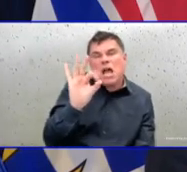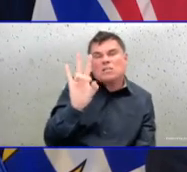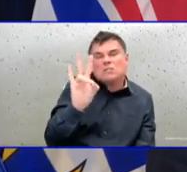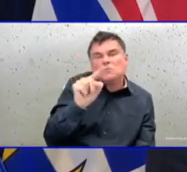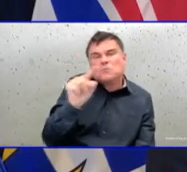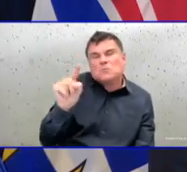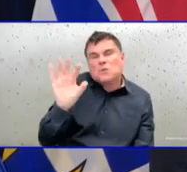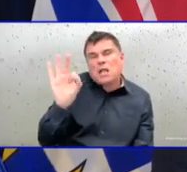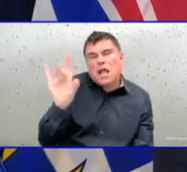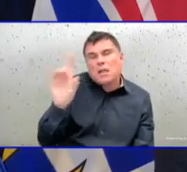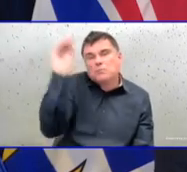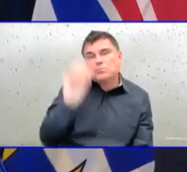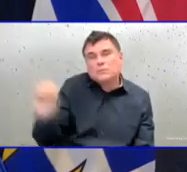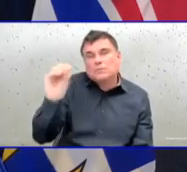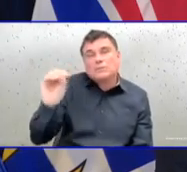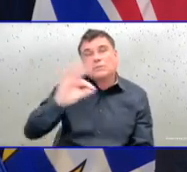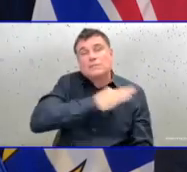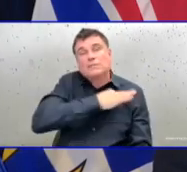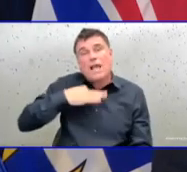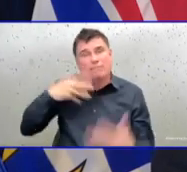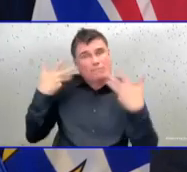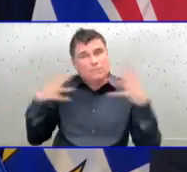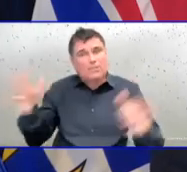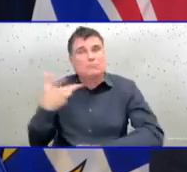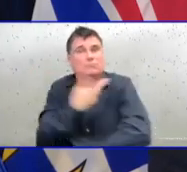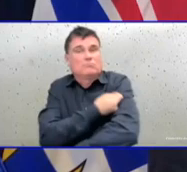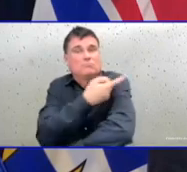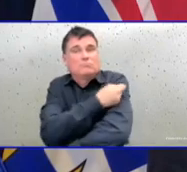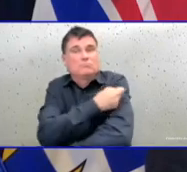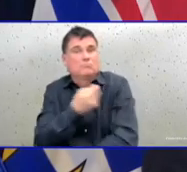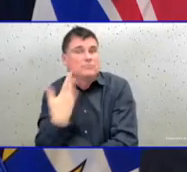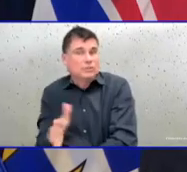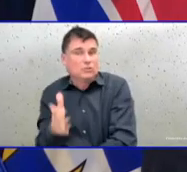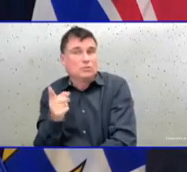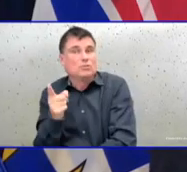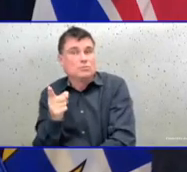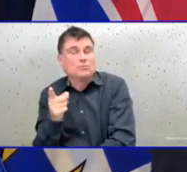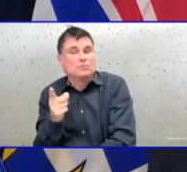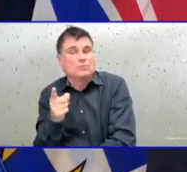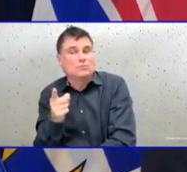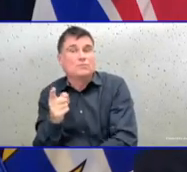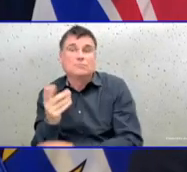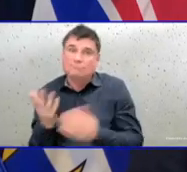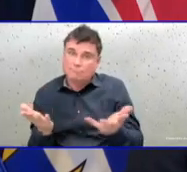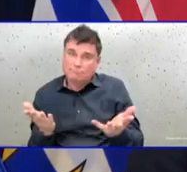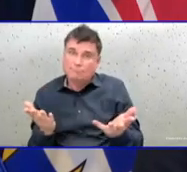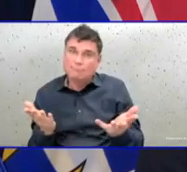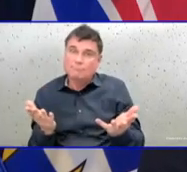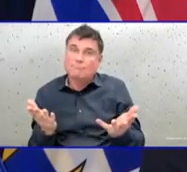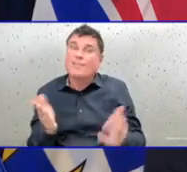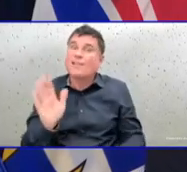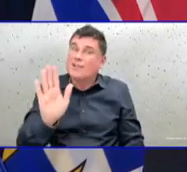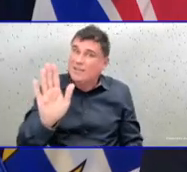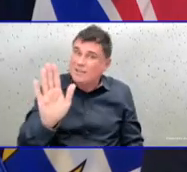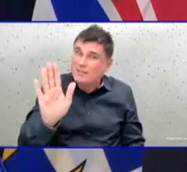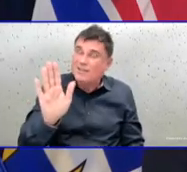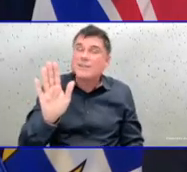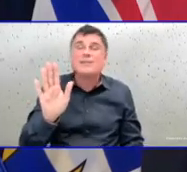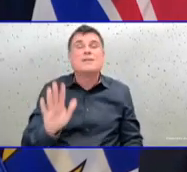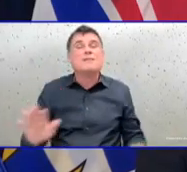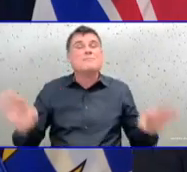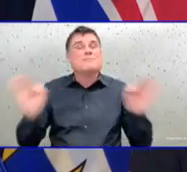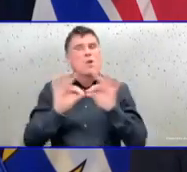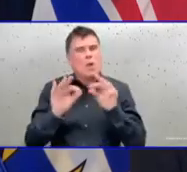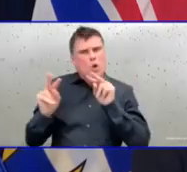important to recognize how positively people have responded to the provincial health